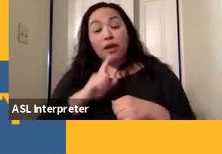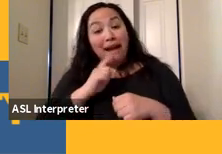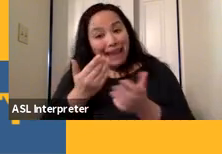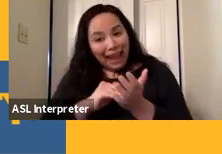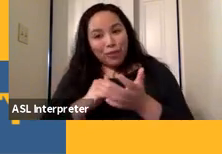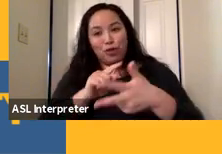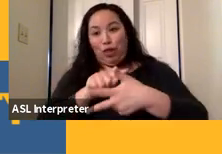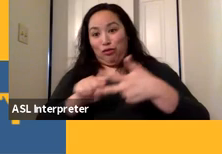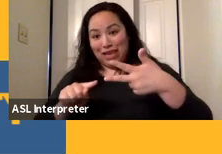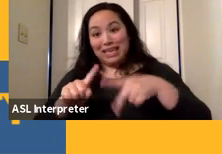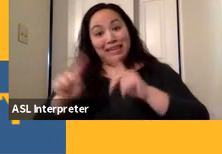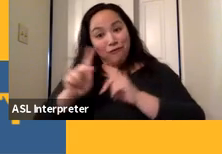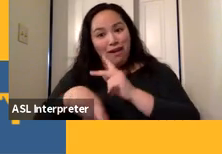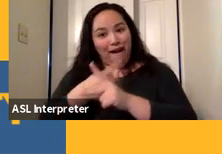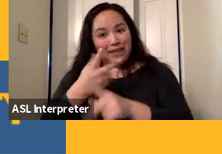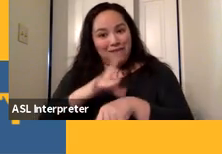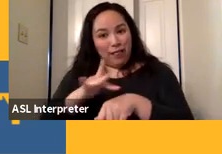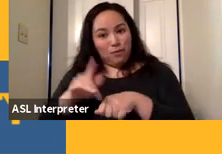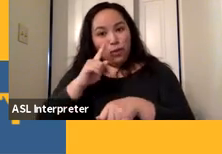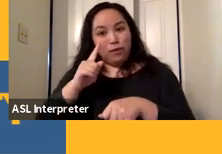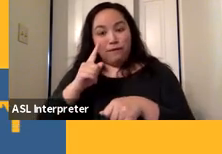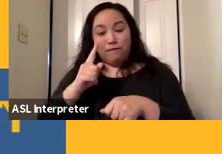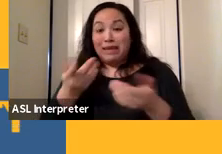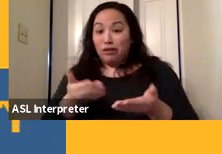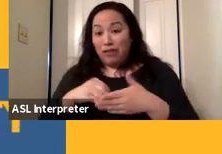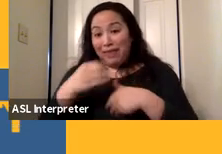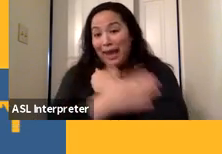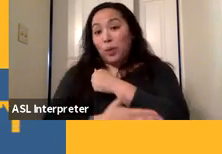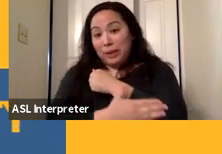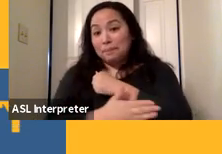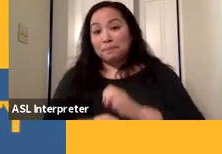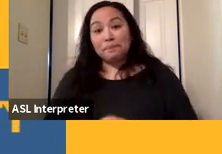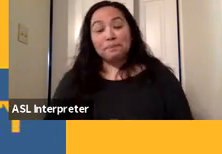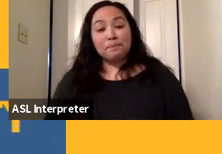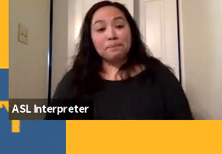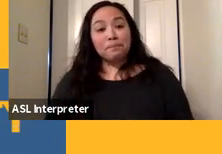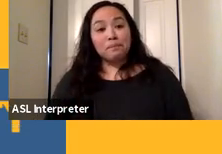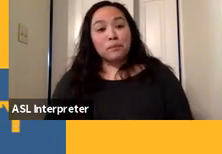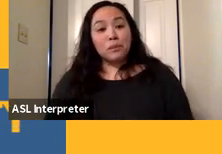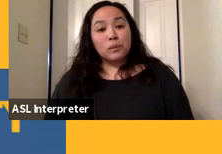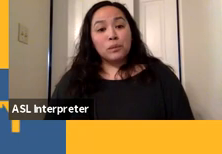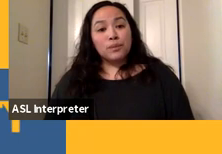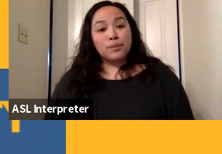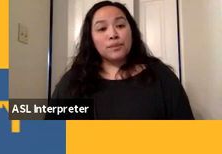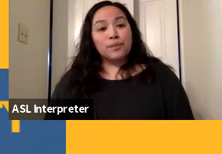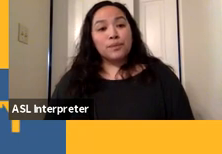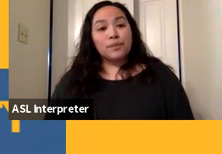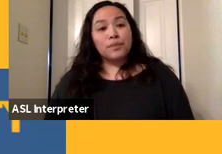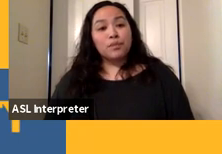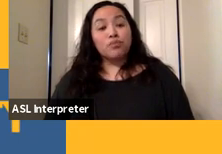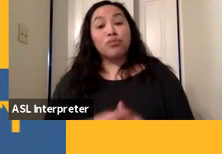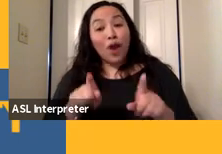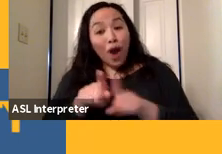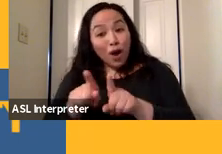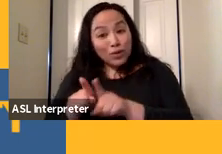available to all of us in our county. Next slide. Yes. You can also